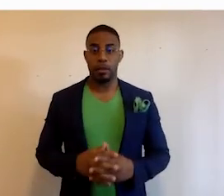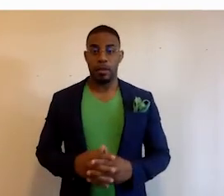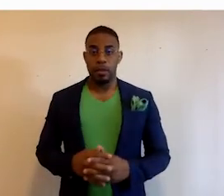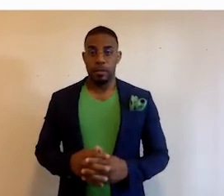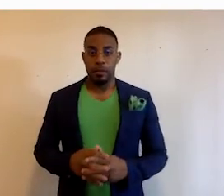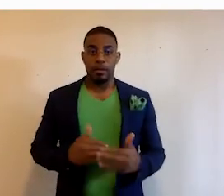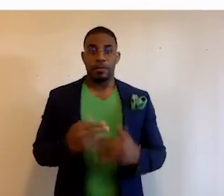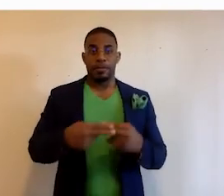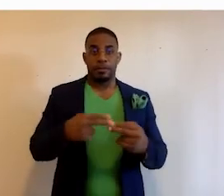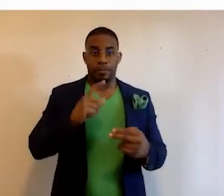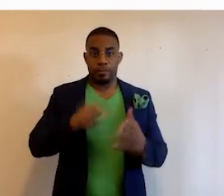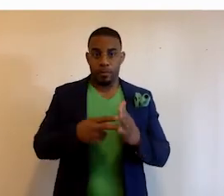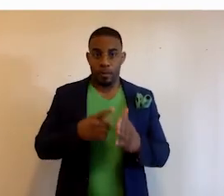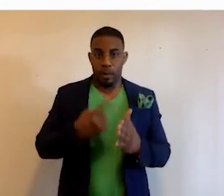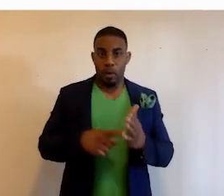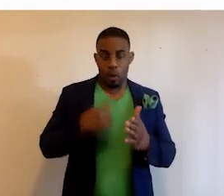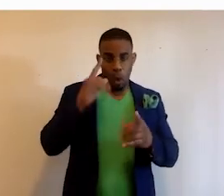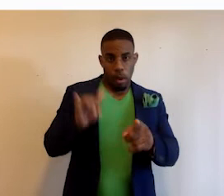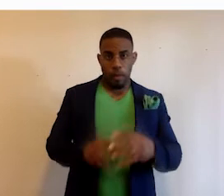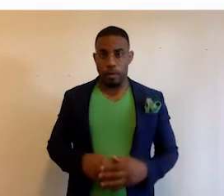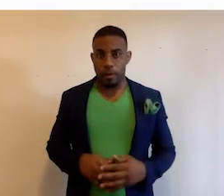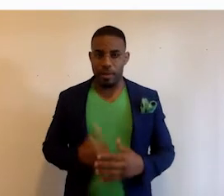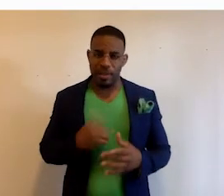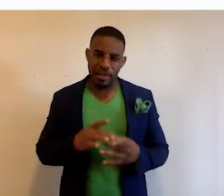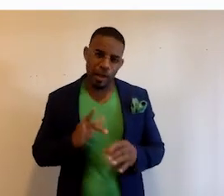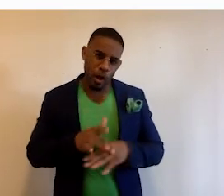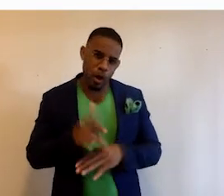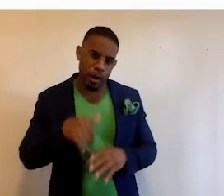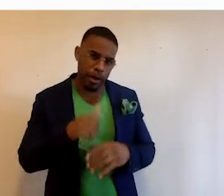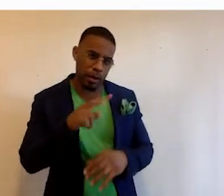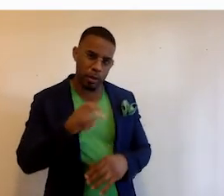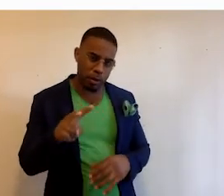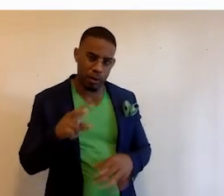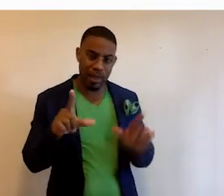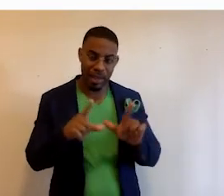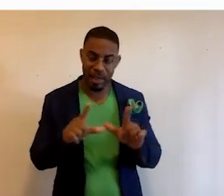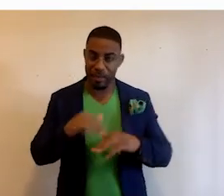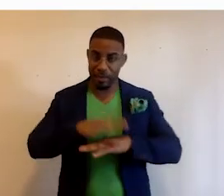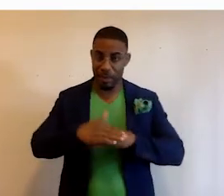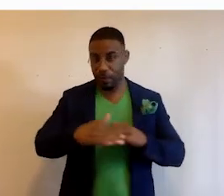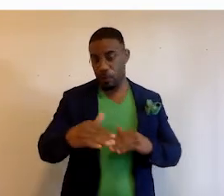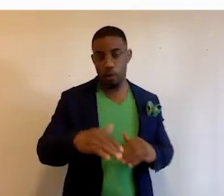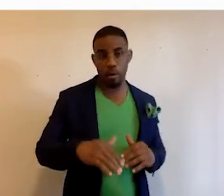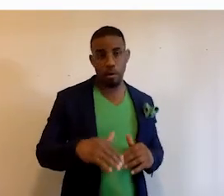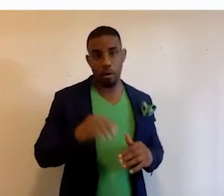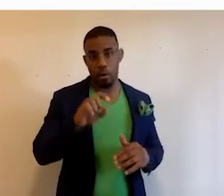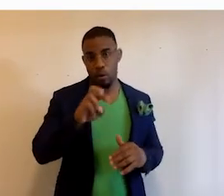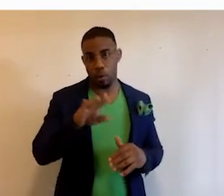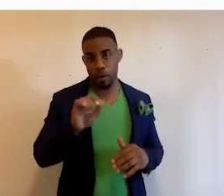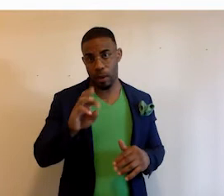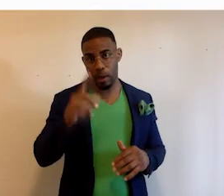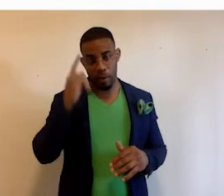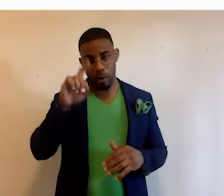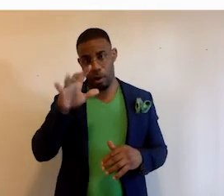This next slide is intentionally left blank. But I stated earlier in 2002 we licensed the platform built for Roxbury.com for